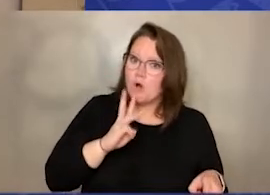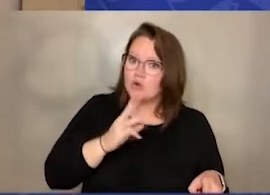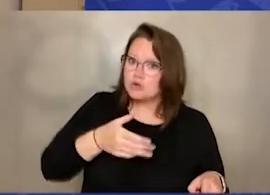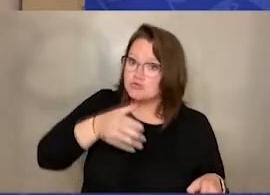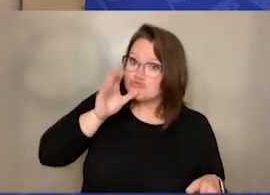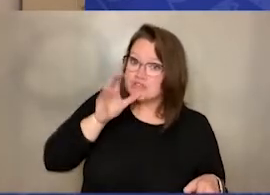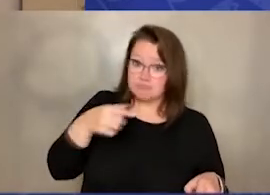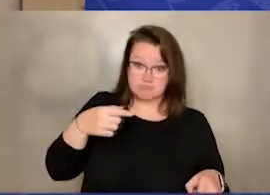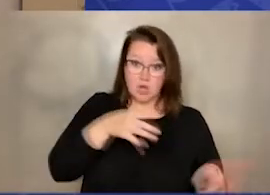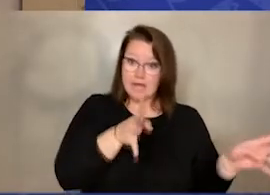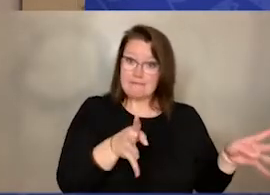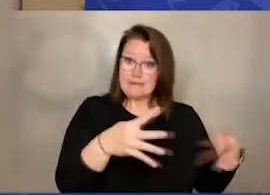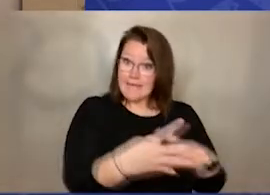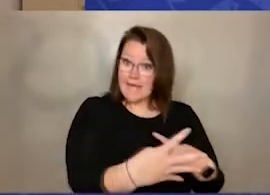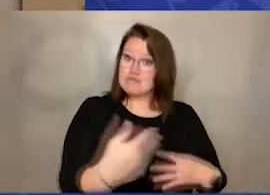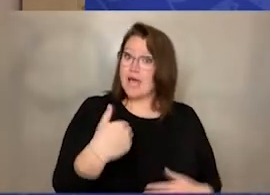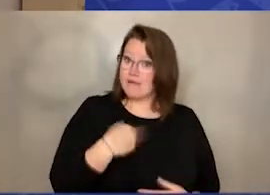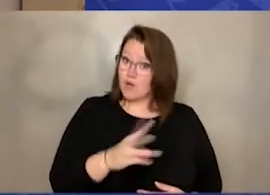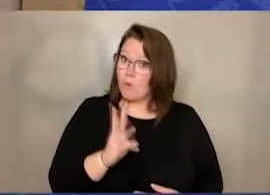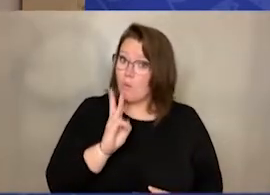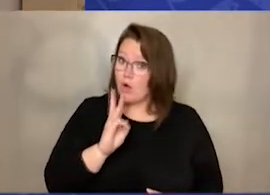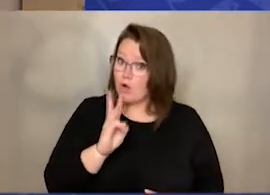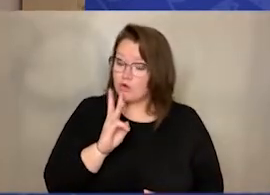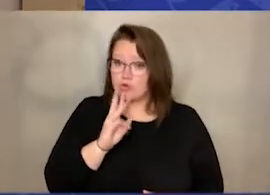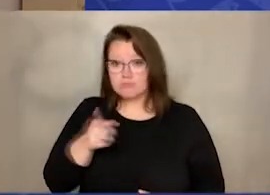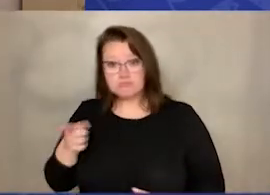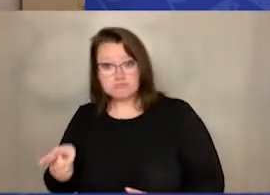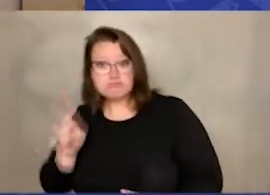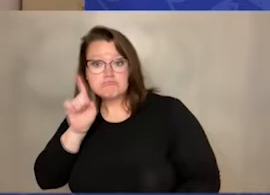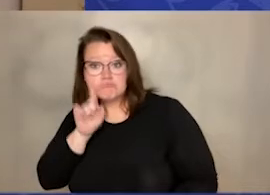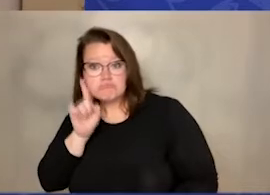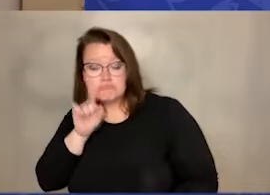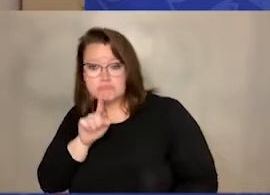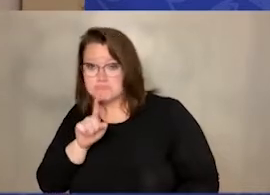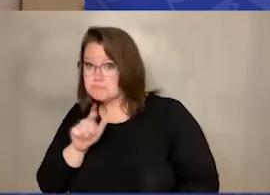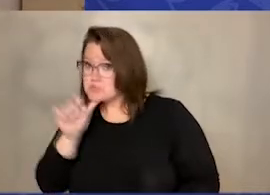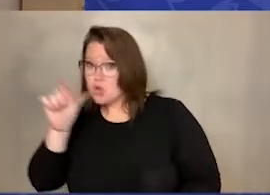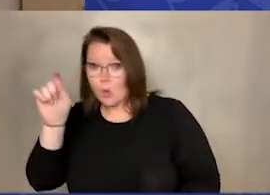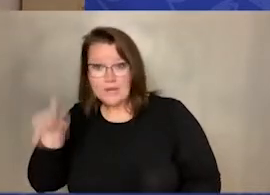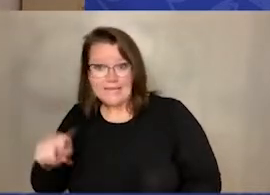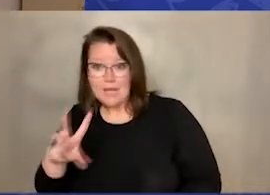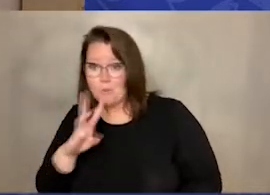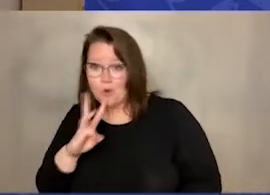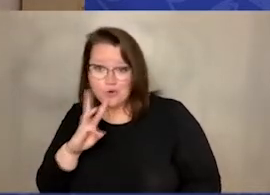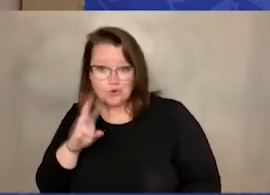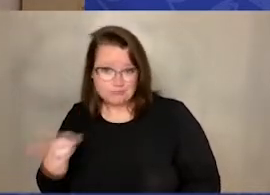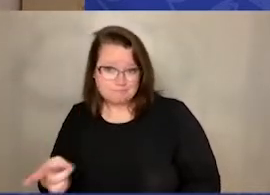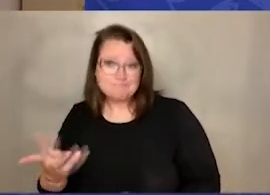in her cage. And the stuffed guinea pig needs no water.